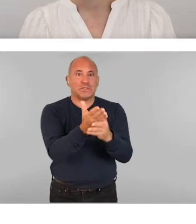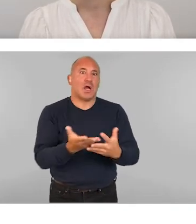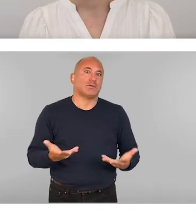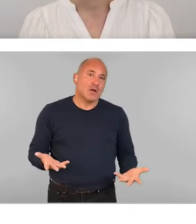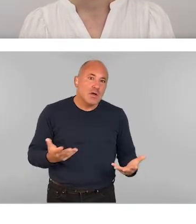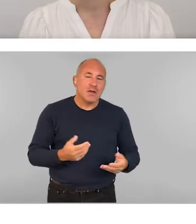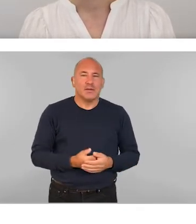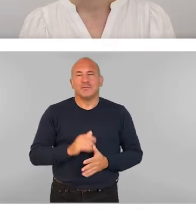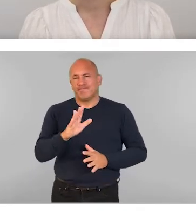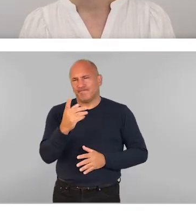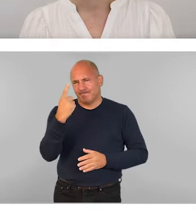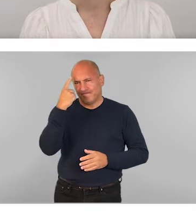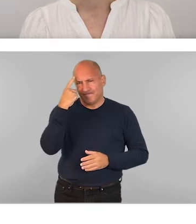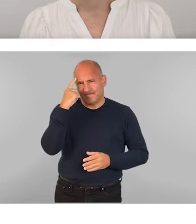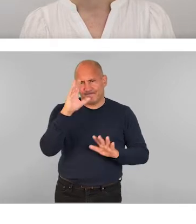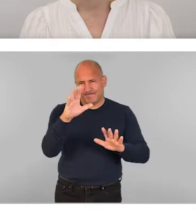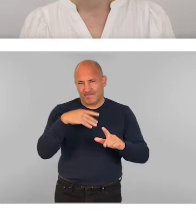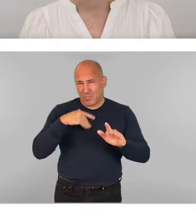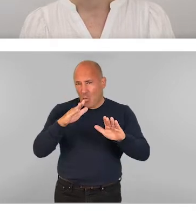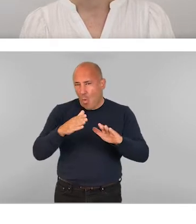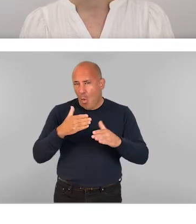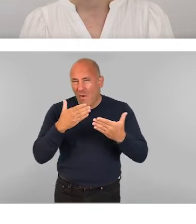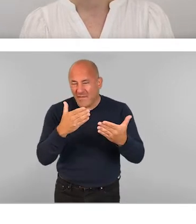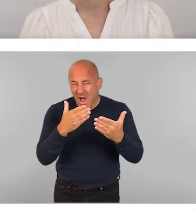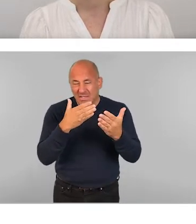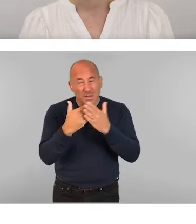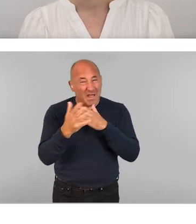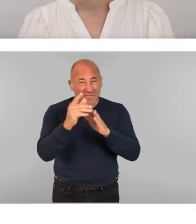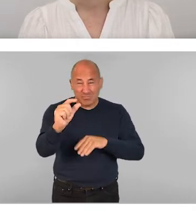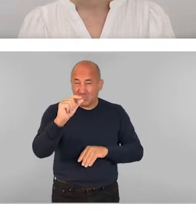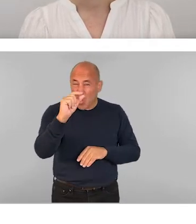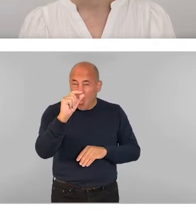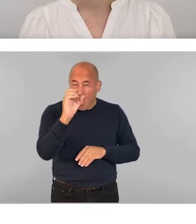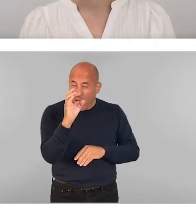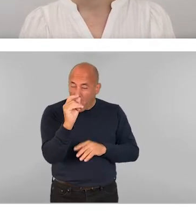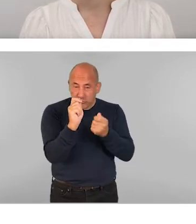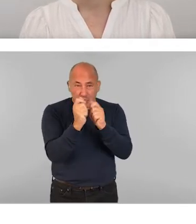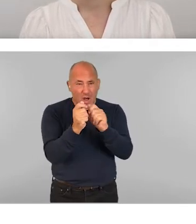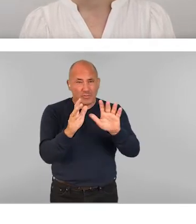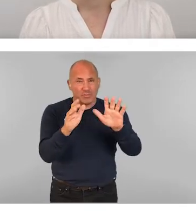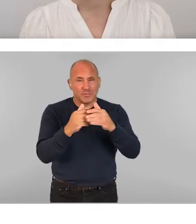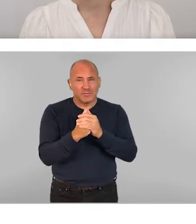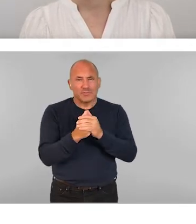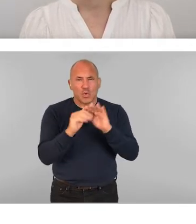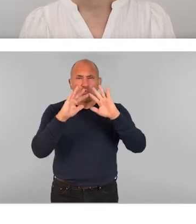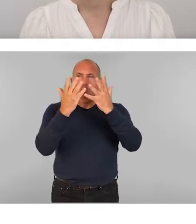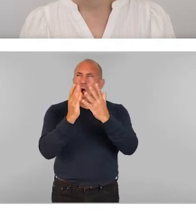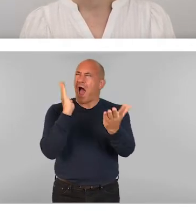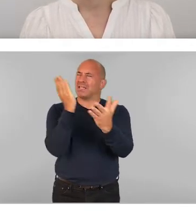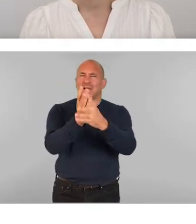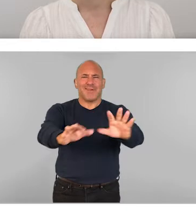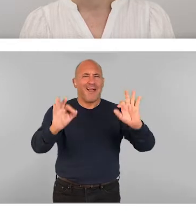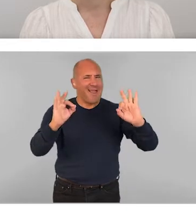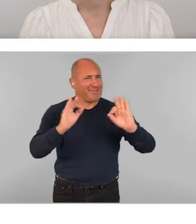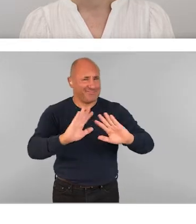So, it's good to bear in mind what we can offer even if it's tiny. We know that the world isn't accessible, so we are doing everything that we can to make